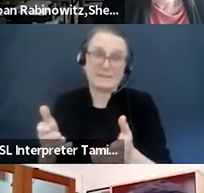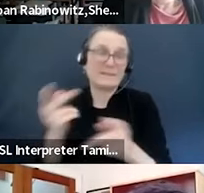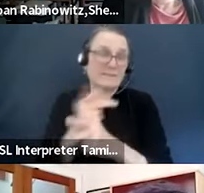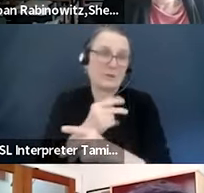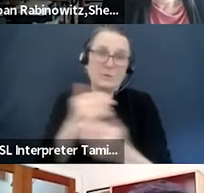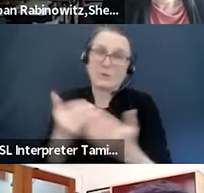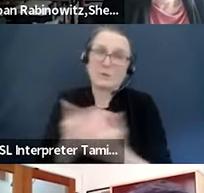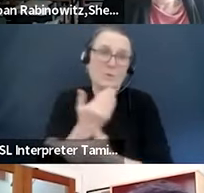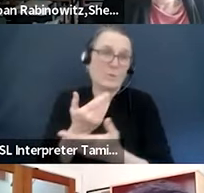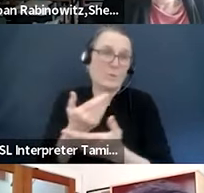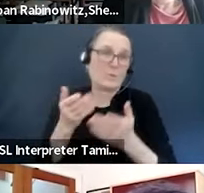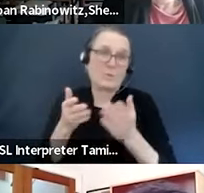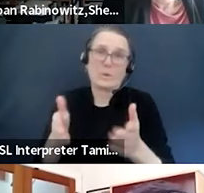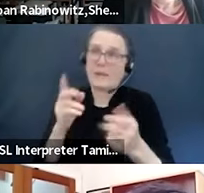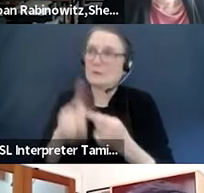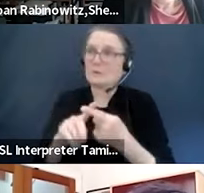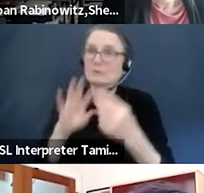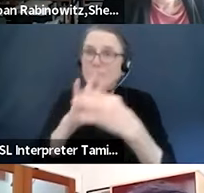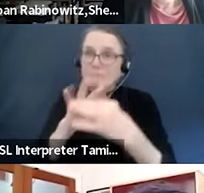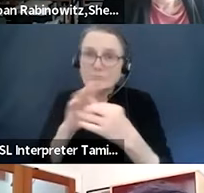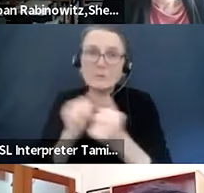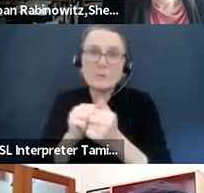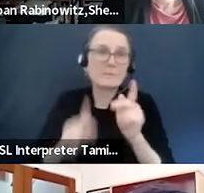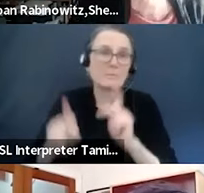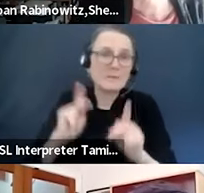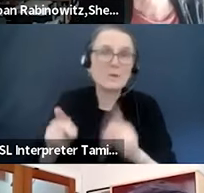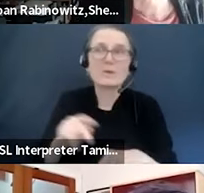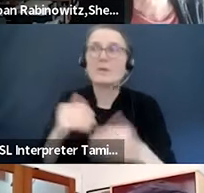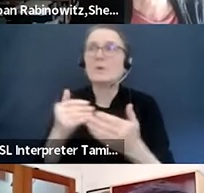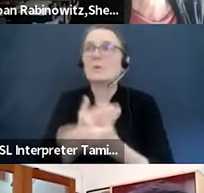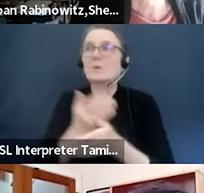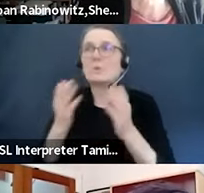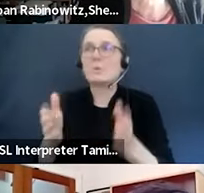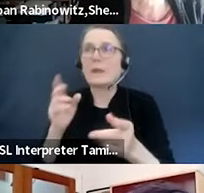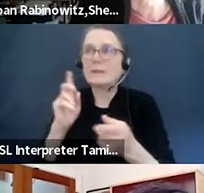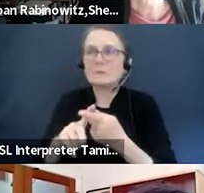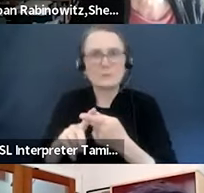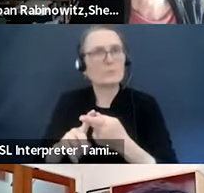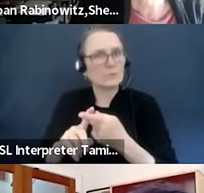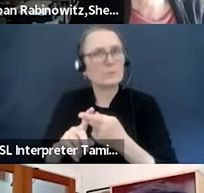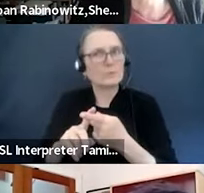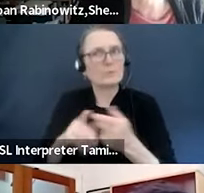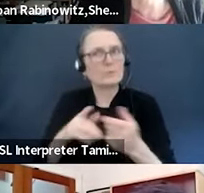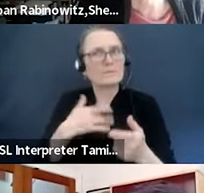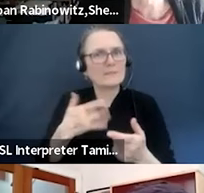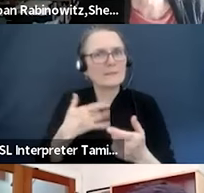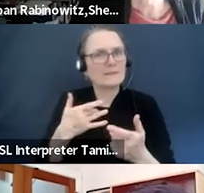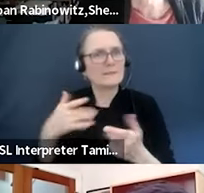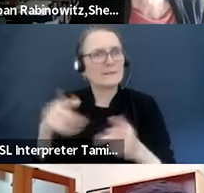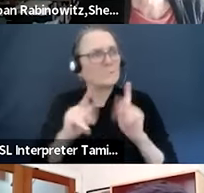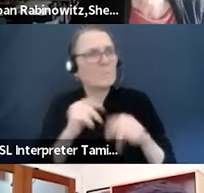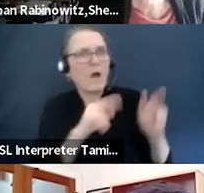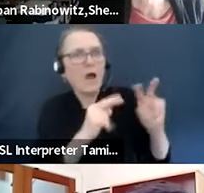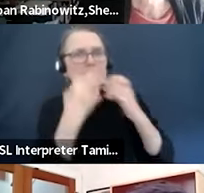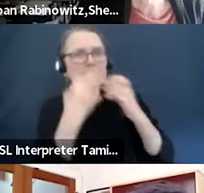relevancy. And as Nina was just saying, the issues of equity, I think, for me, at least,